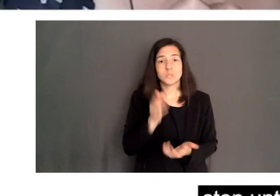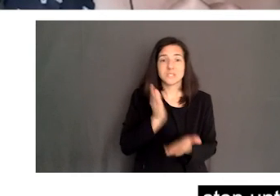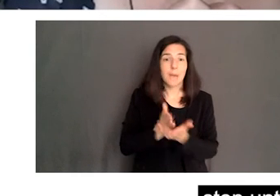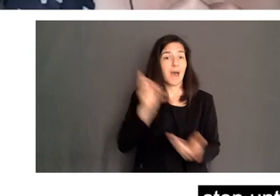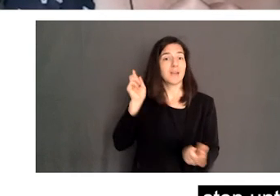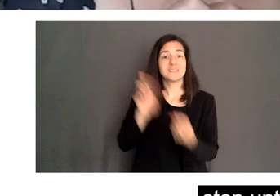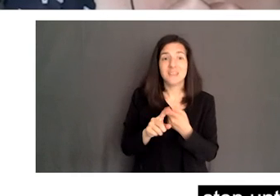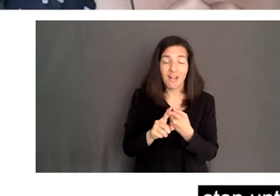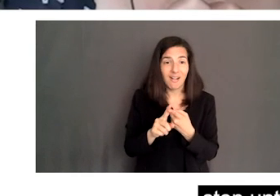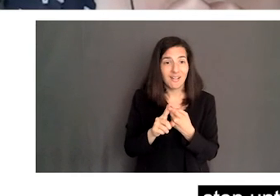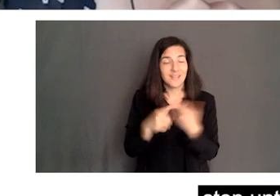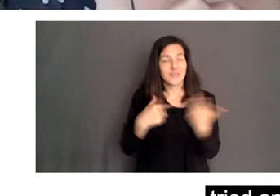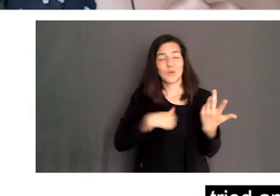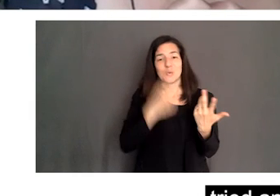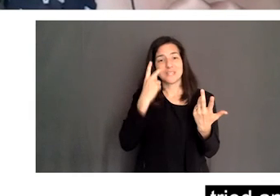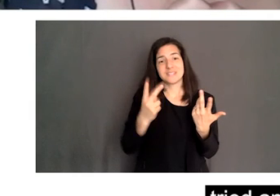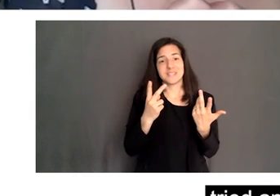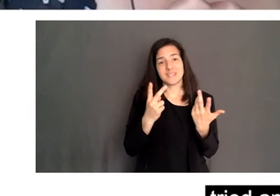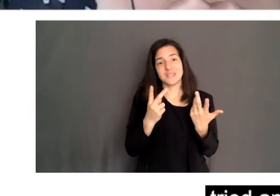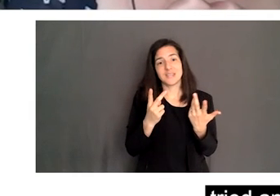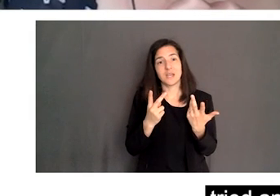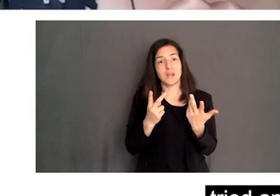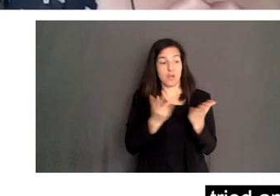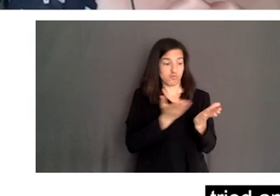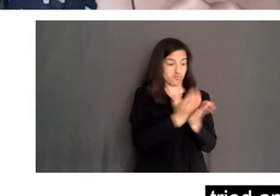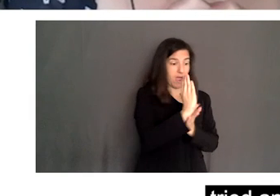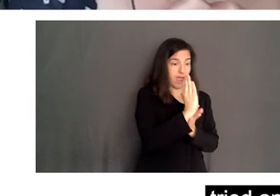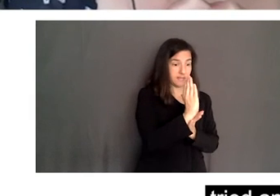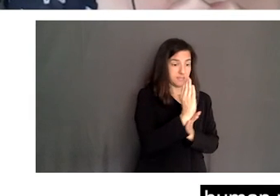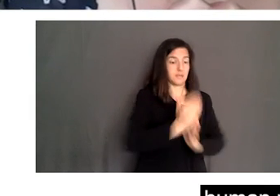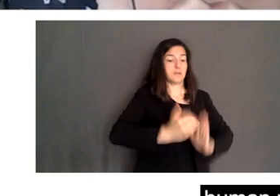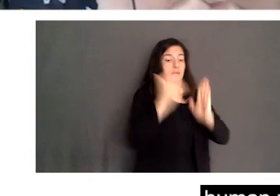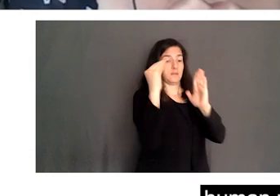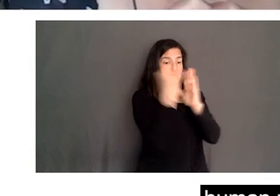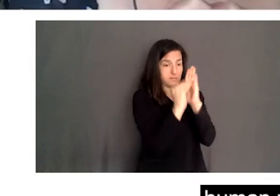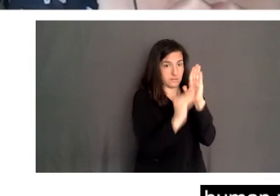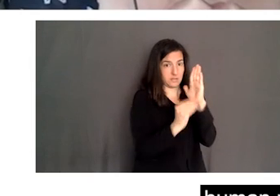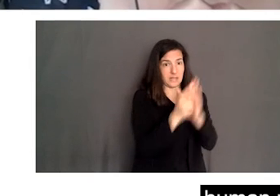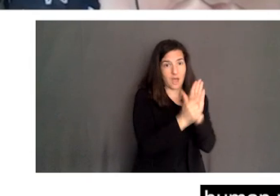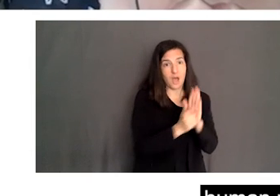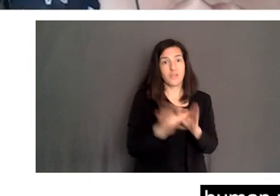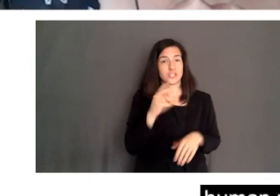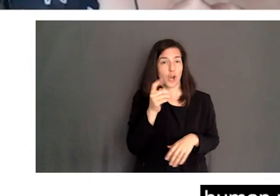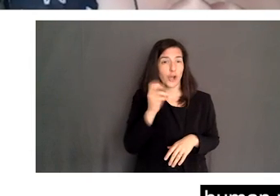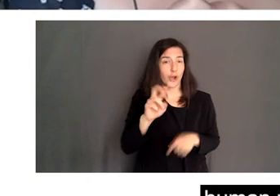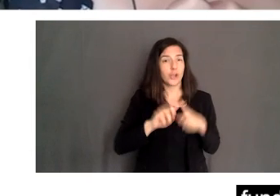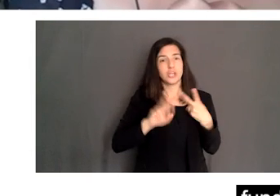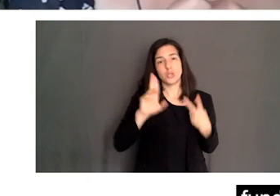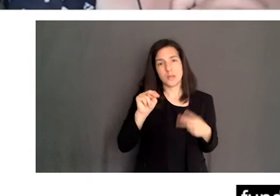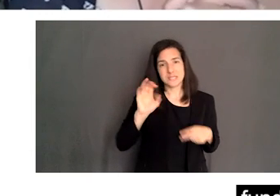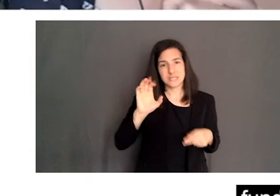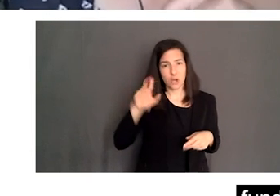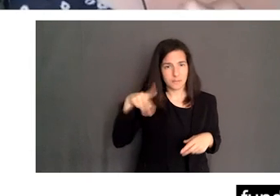not only the rights we've tried and entrenched in law, so the charter, the human rights, you know, and even the ACA, but